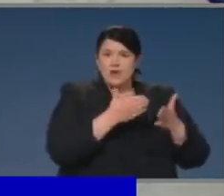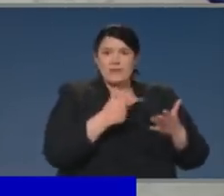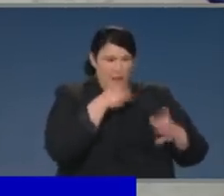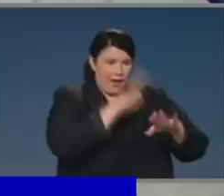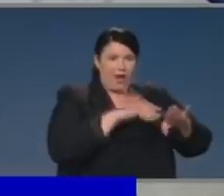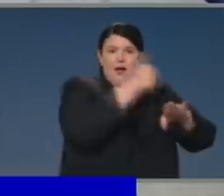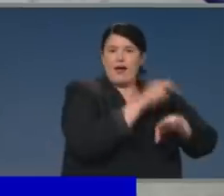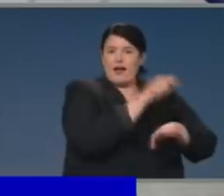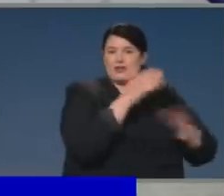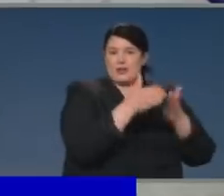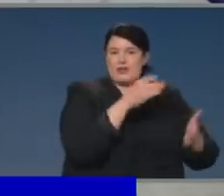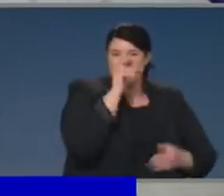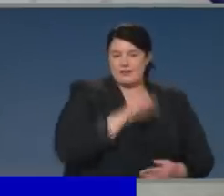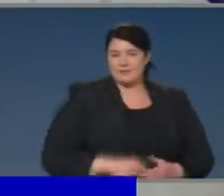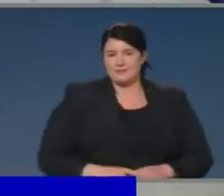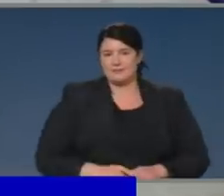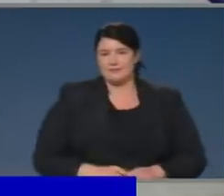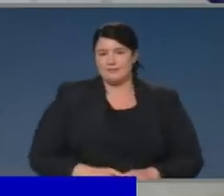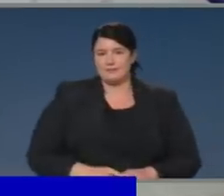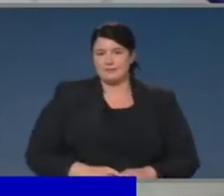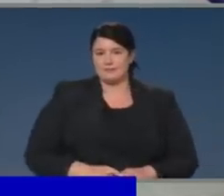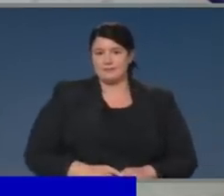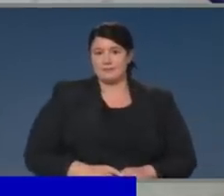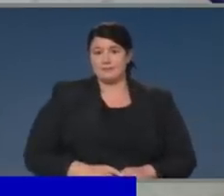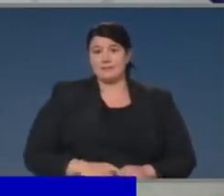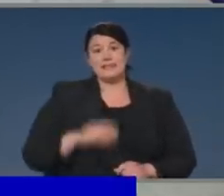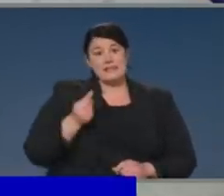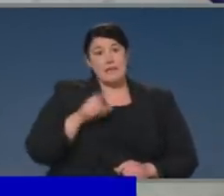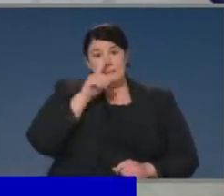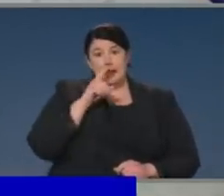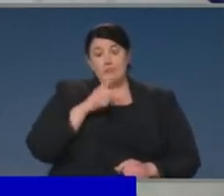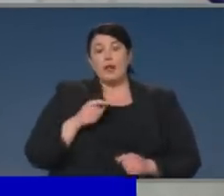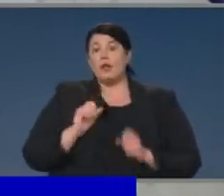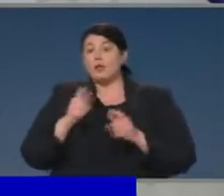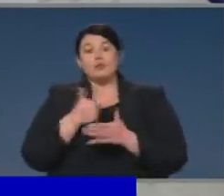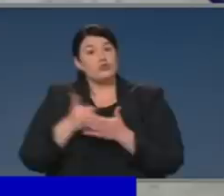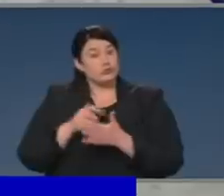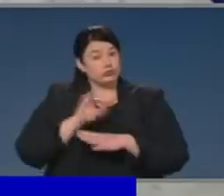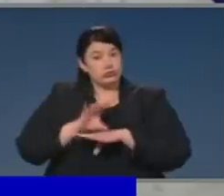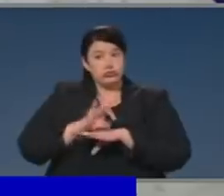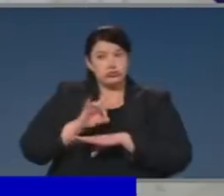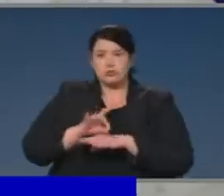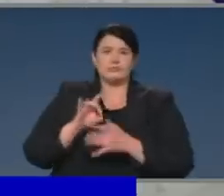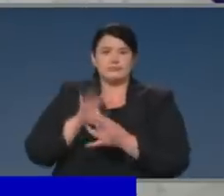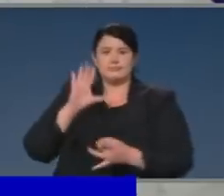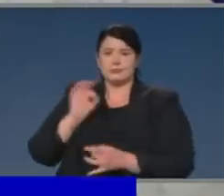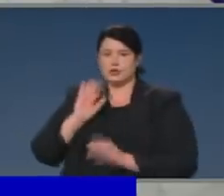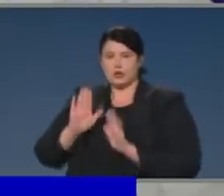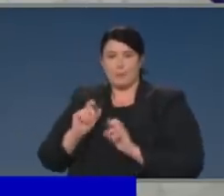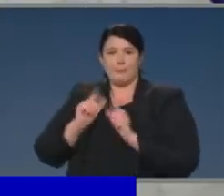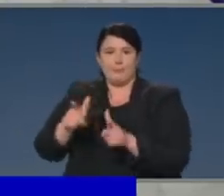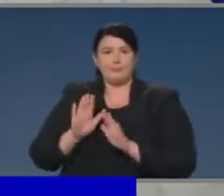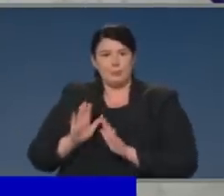The second is we have had people disconnect from services. You've heard me say that before. And we have had people really